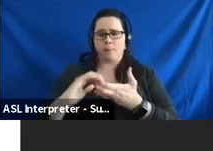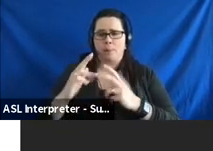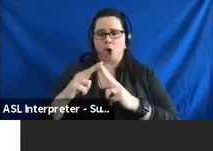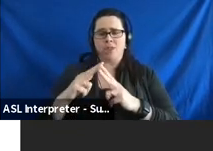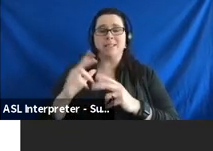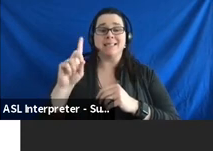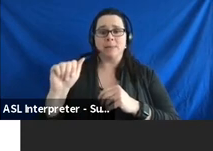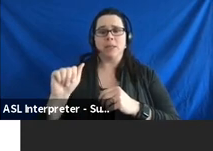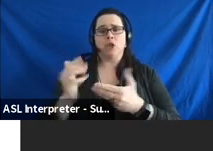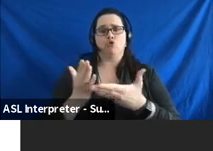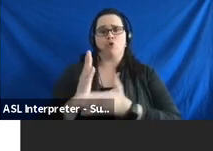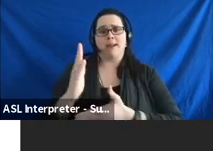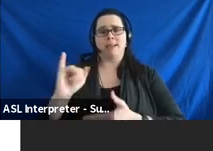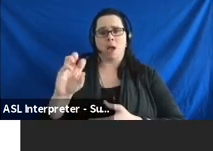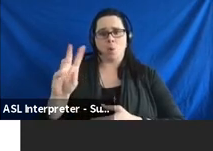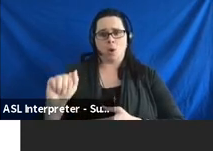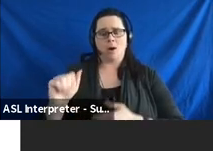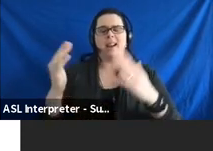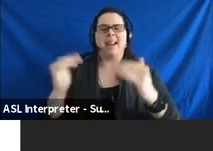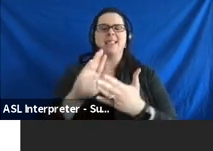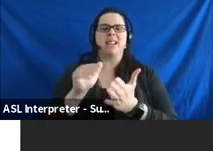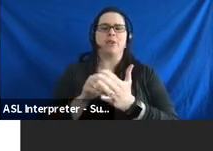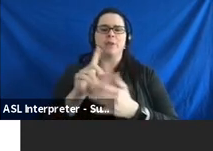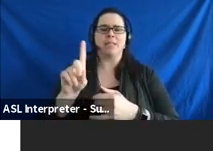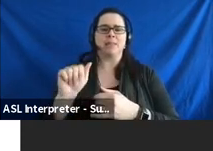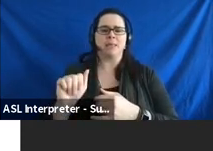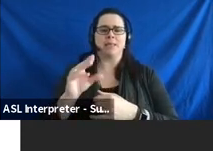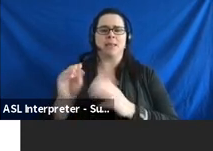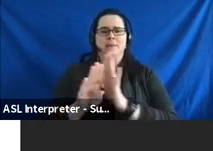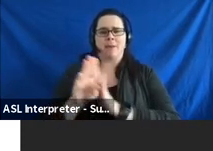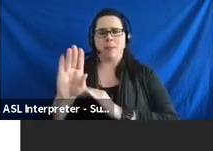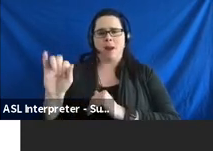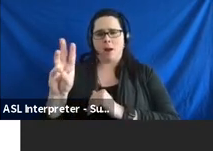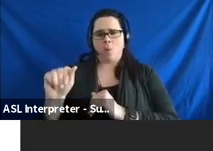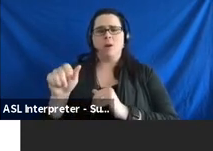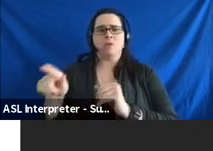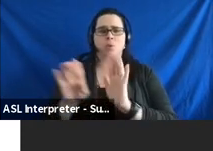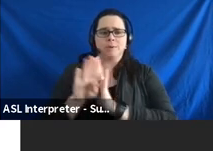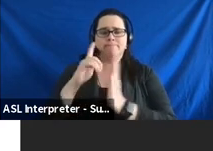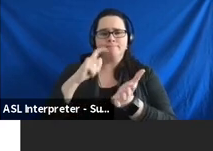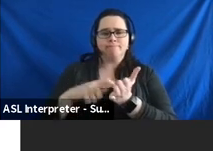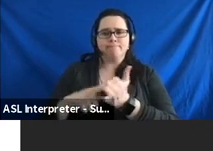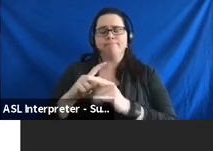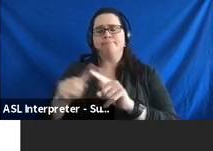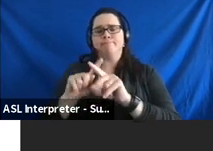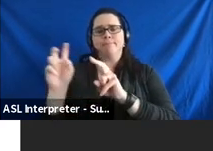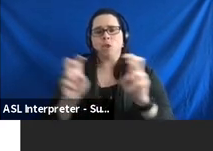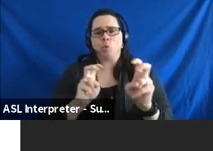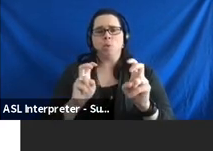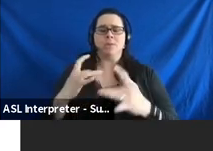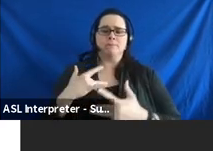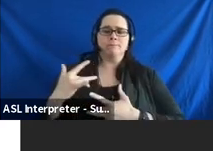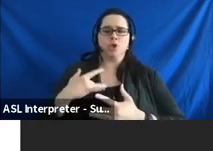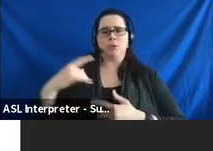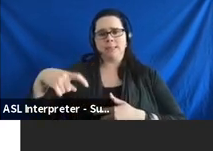Rights Iowa and the Center for Disabilities and Development to identify what we think some of the issues and concerns and needs